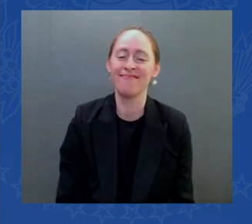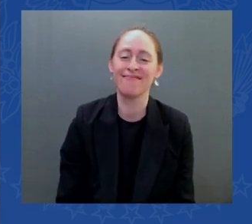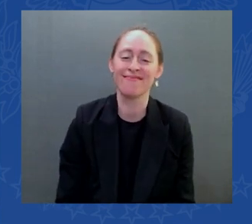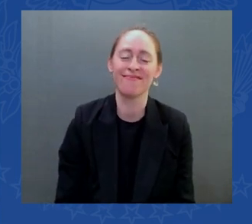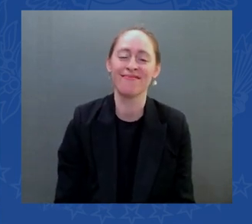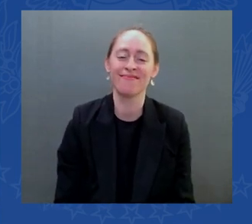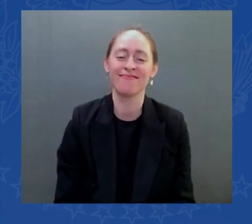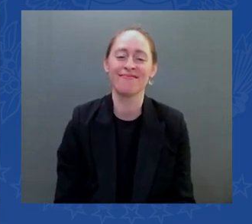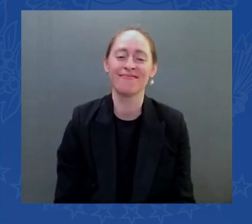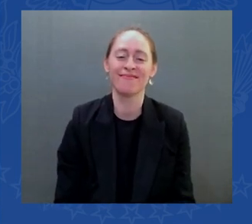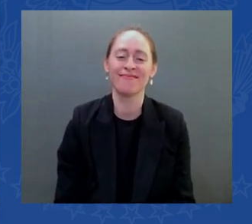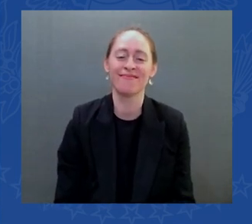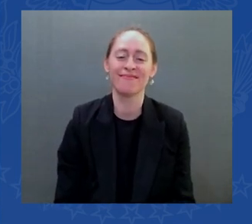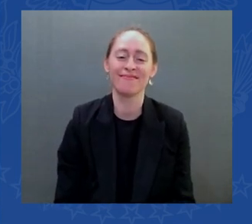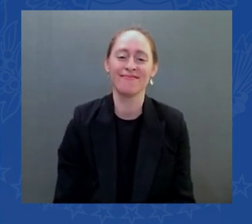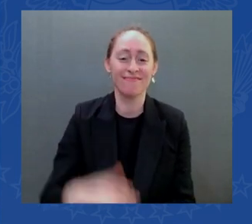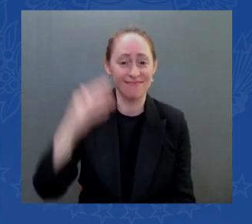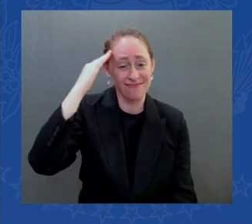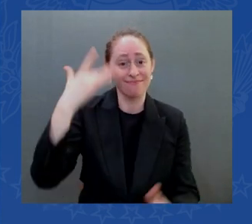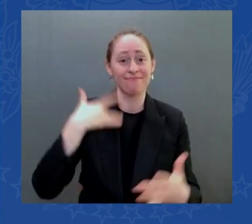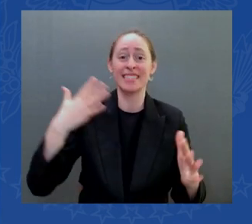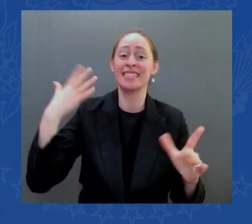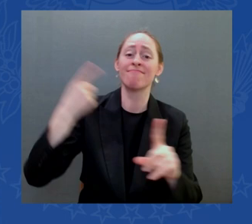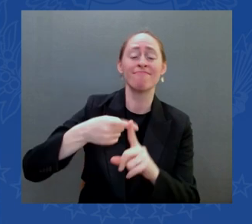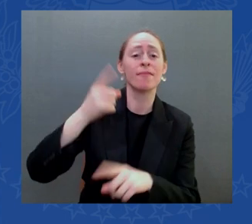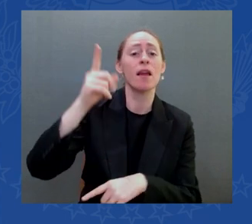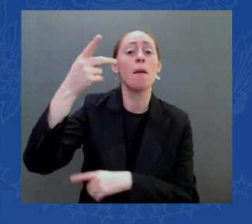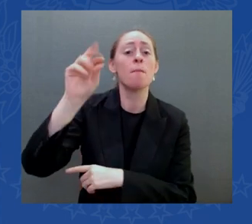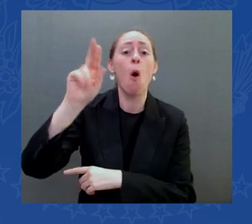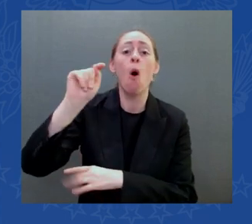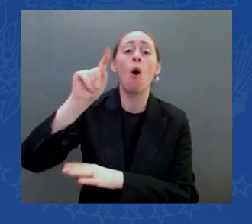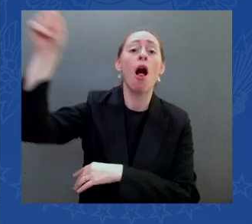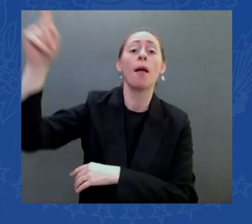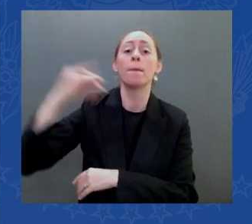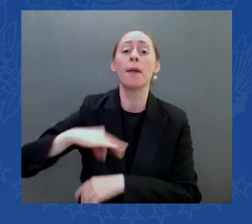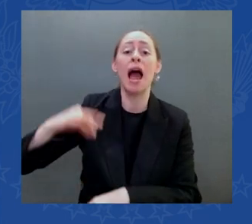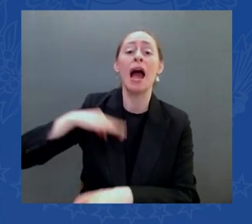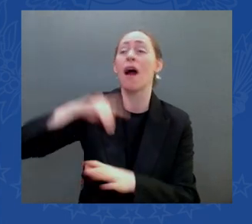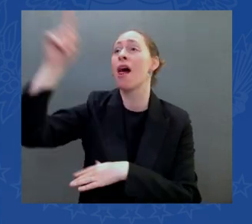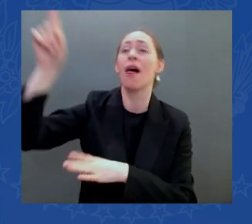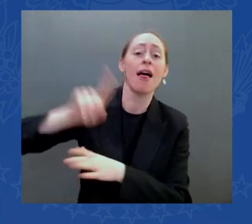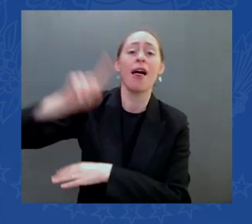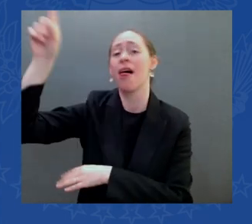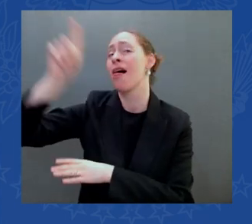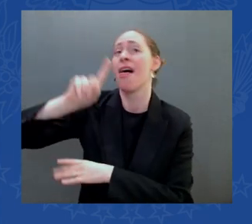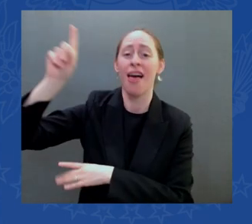Hampshire but that's a Billy taught me